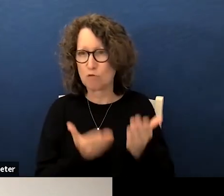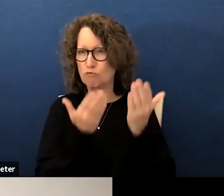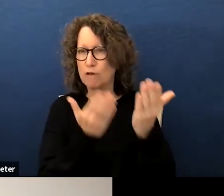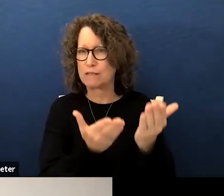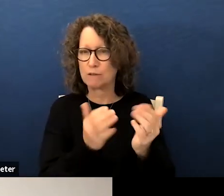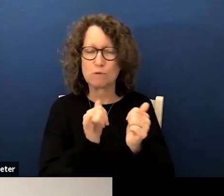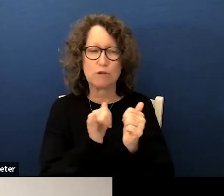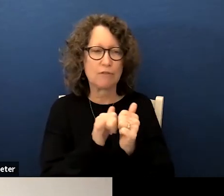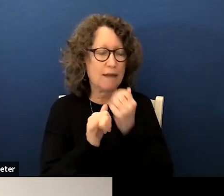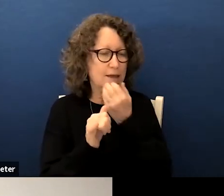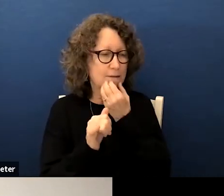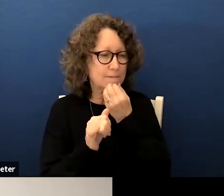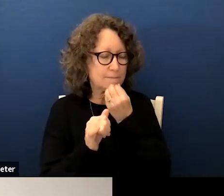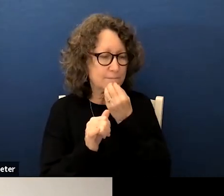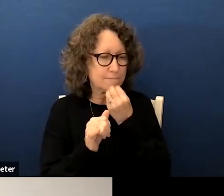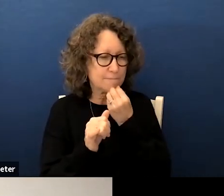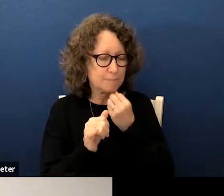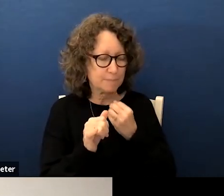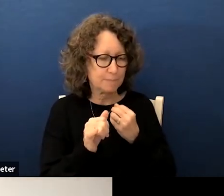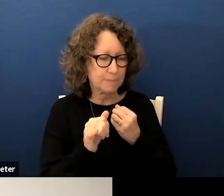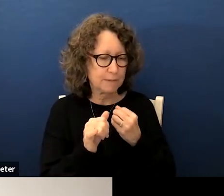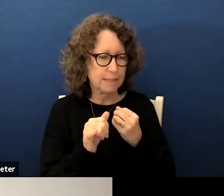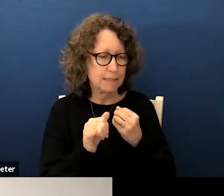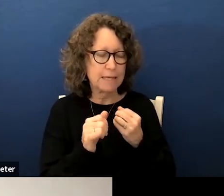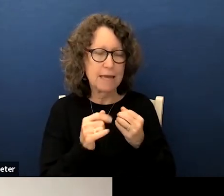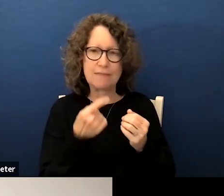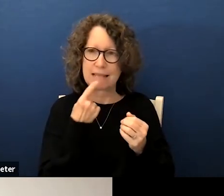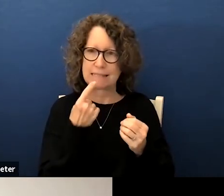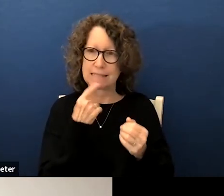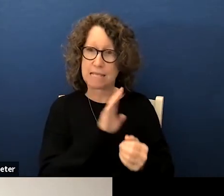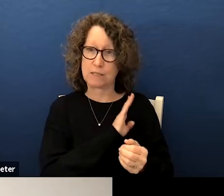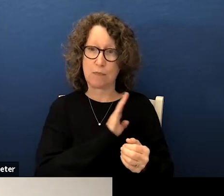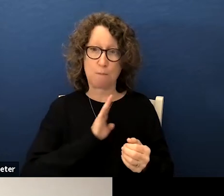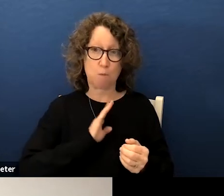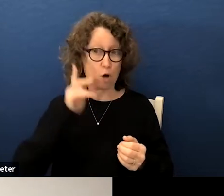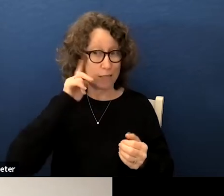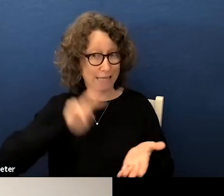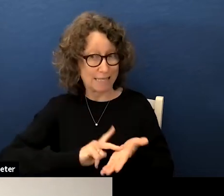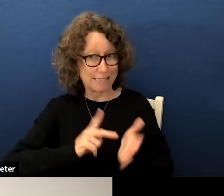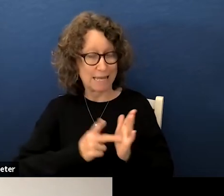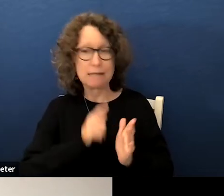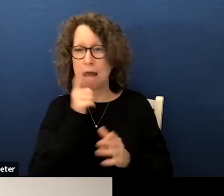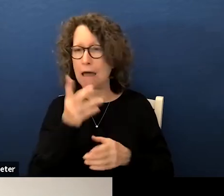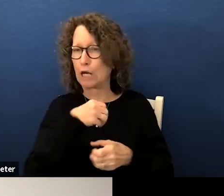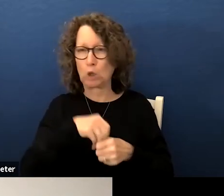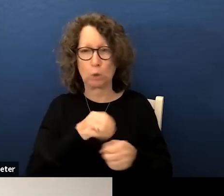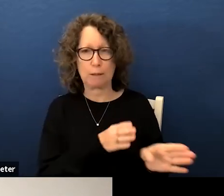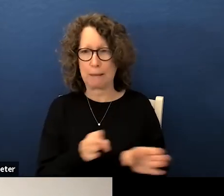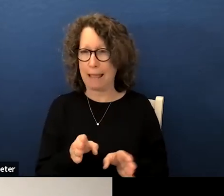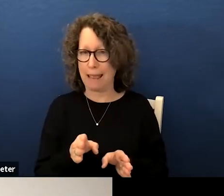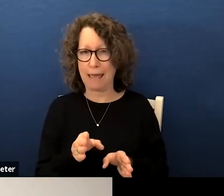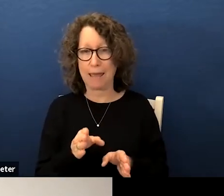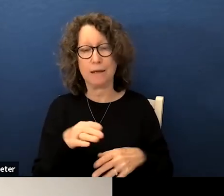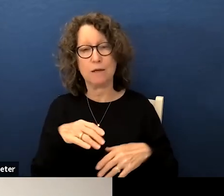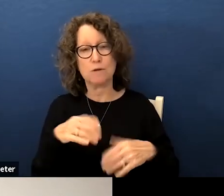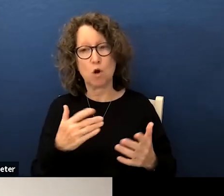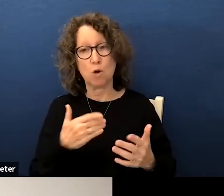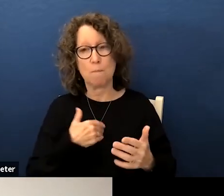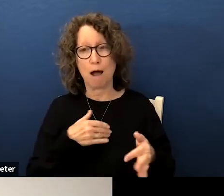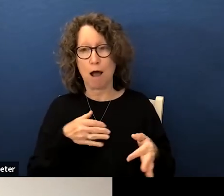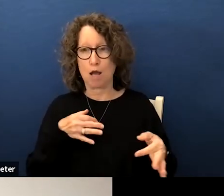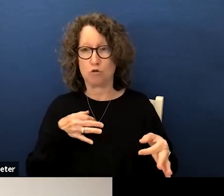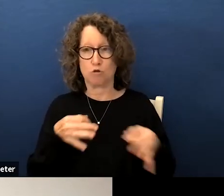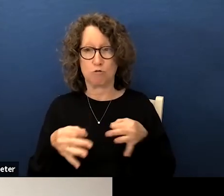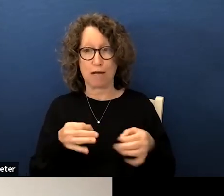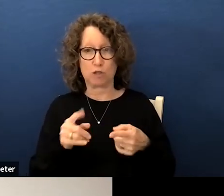that is that that states the board's intent it does not include the plan so my direction